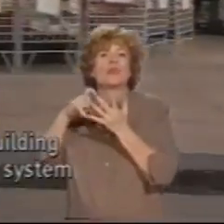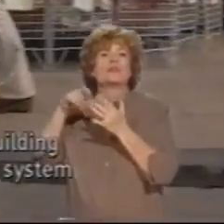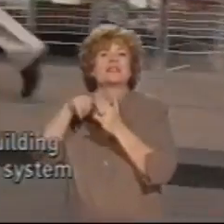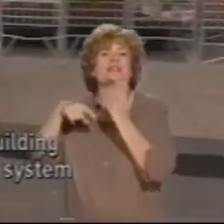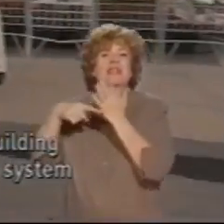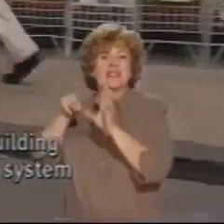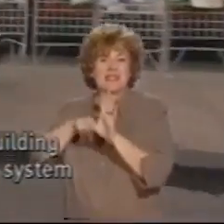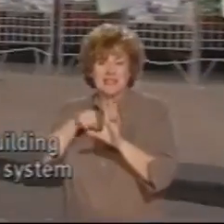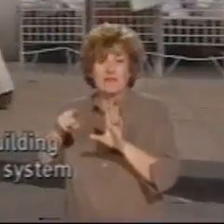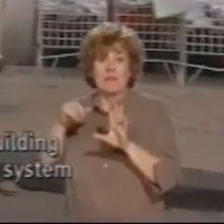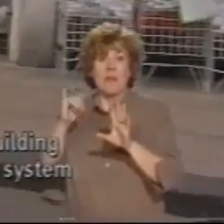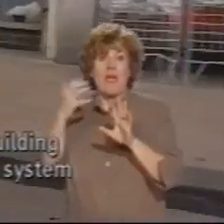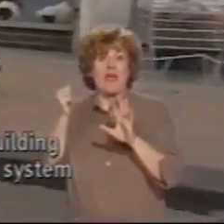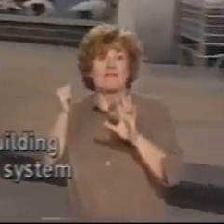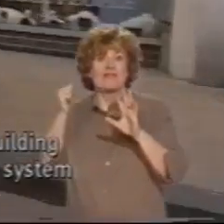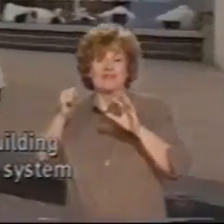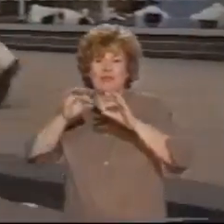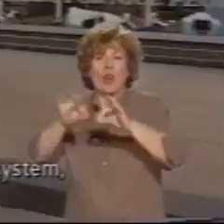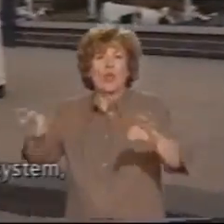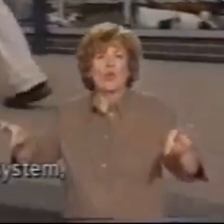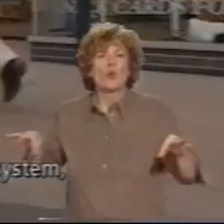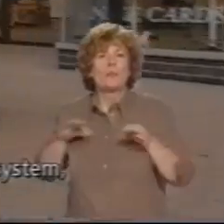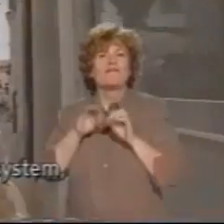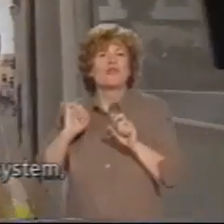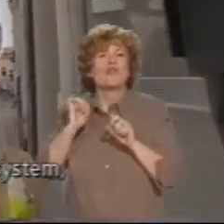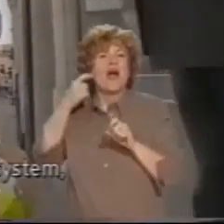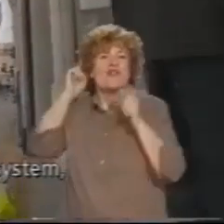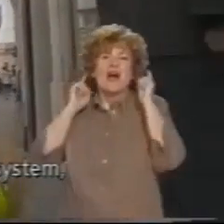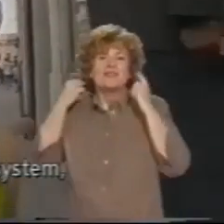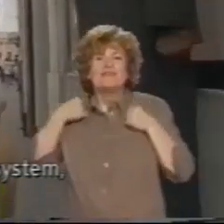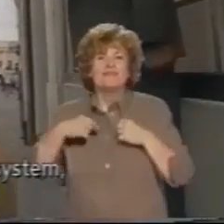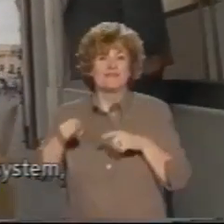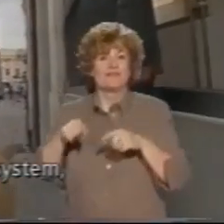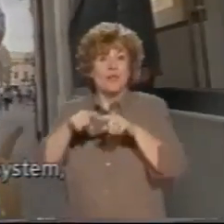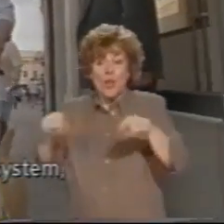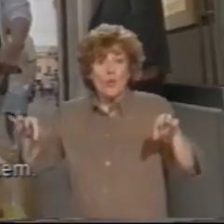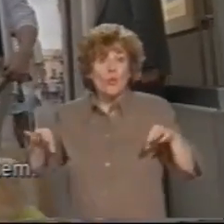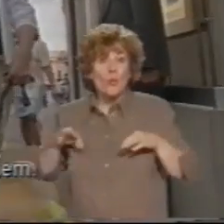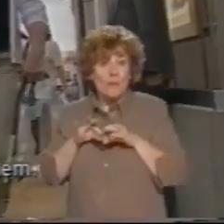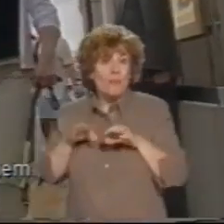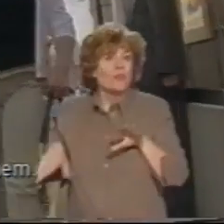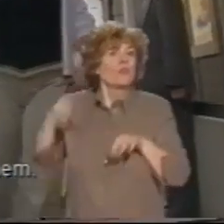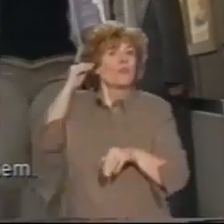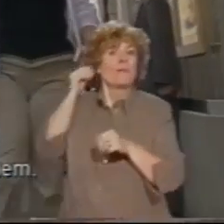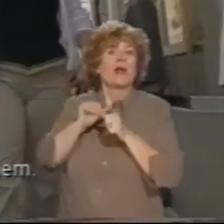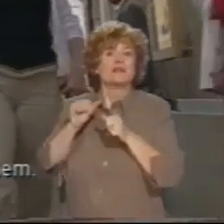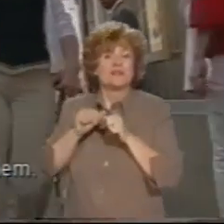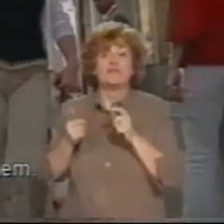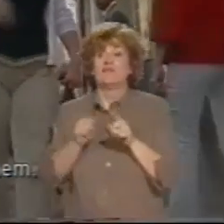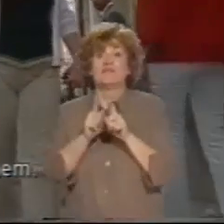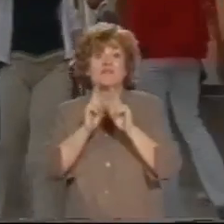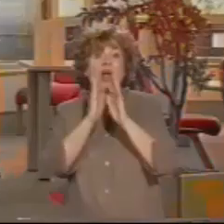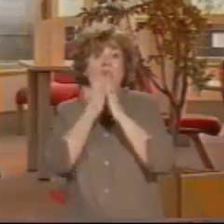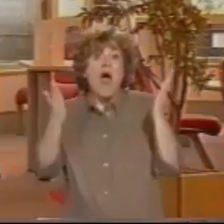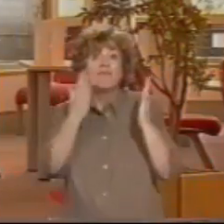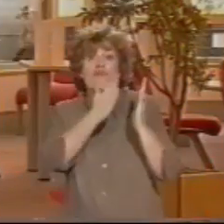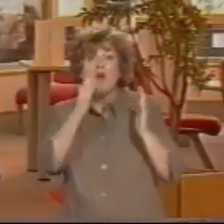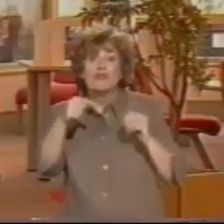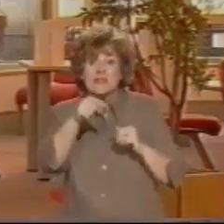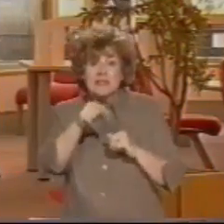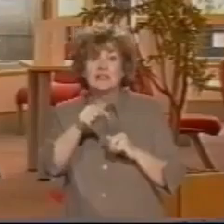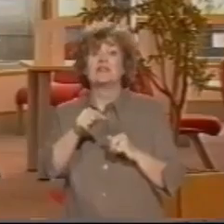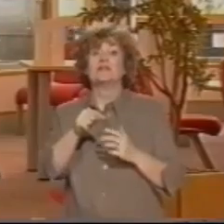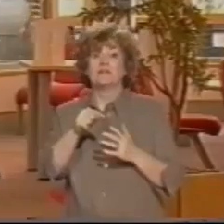society where there is a loop system or the library where there's a loop system, it's very, very useful to wear them. Find over.